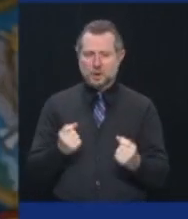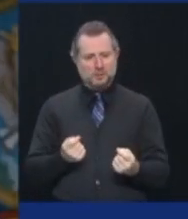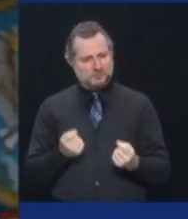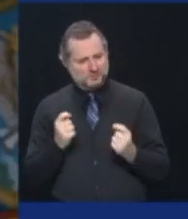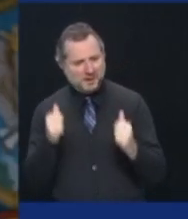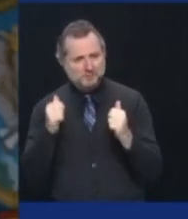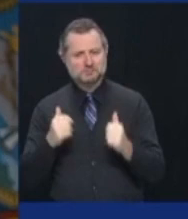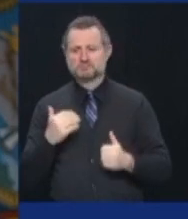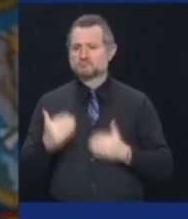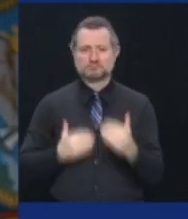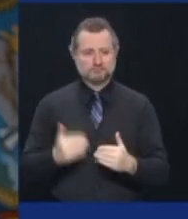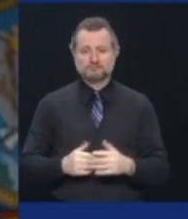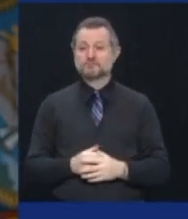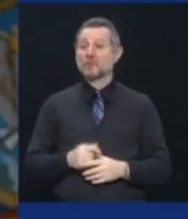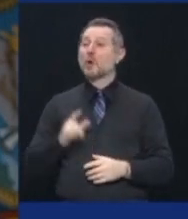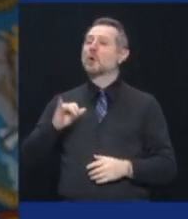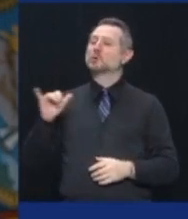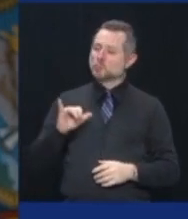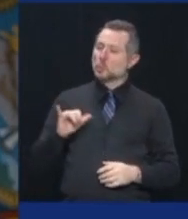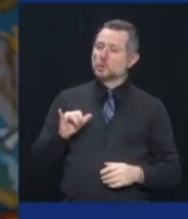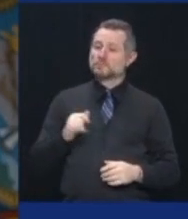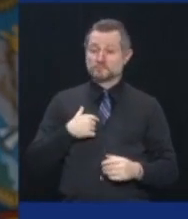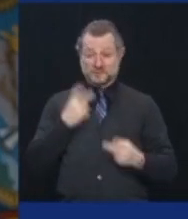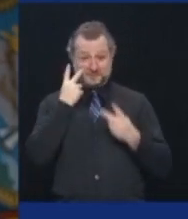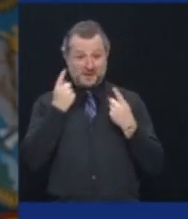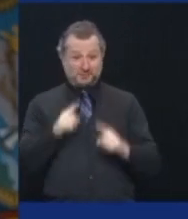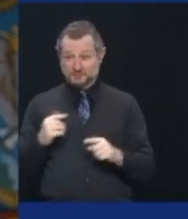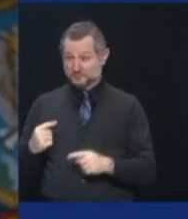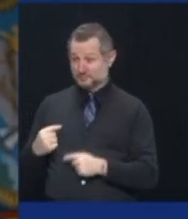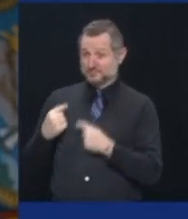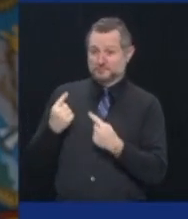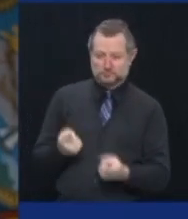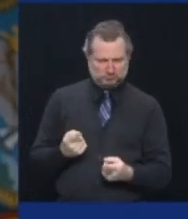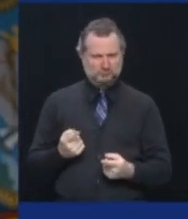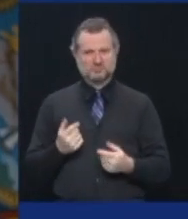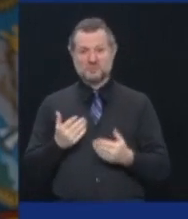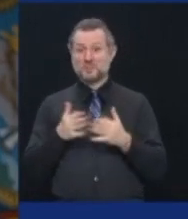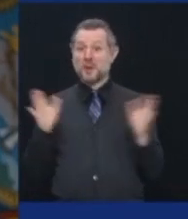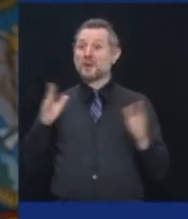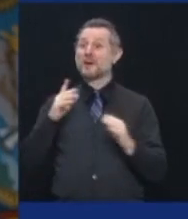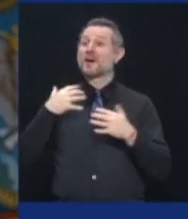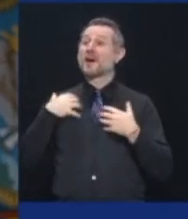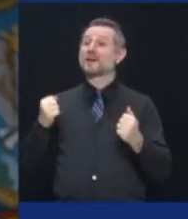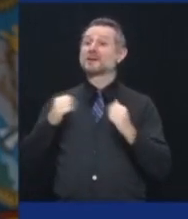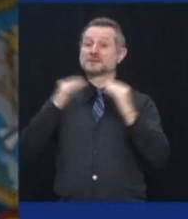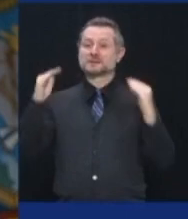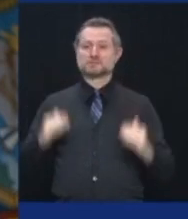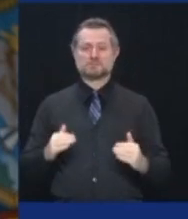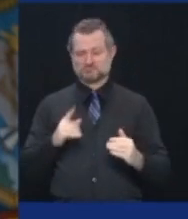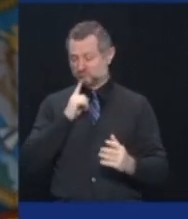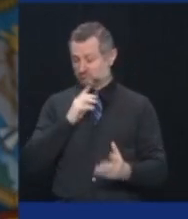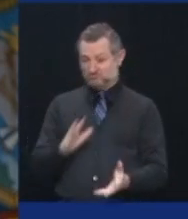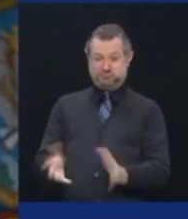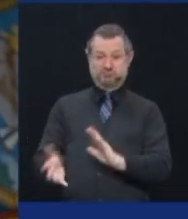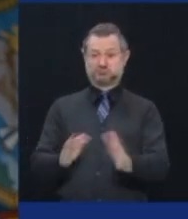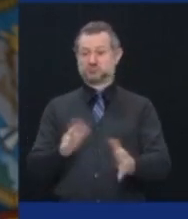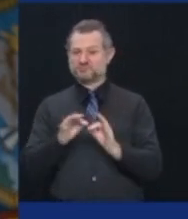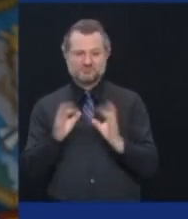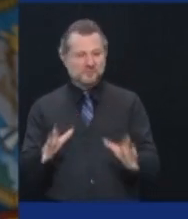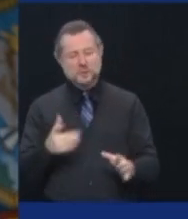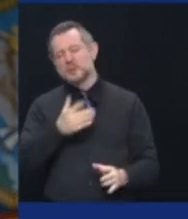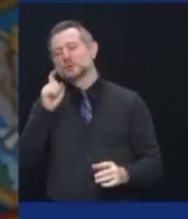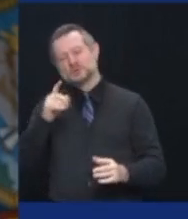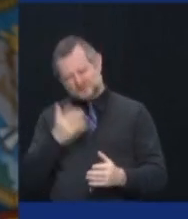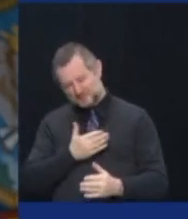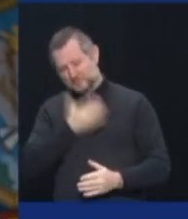glaring and costly lessons of America's failed public health system, so we are better prepared for the next time. And as we